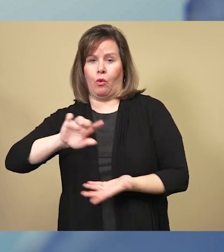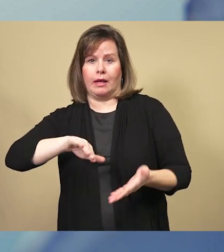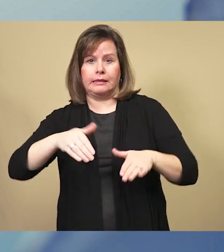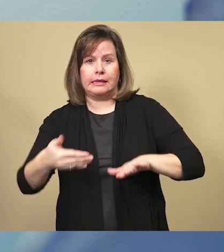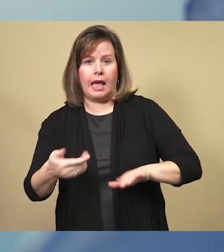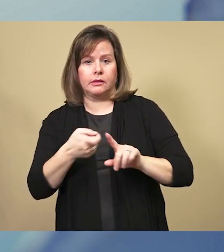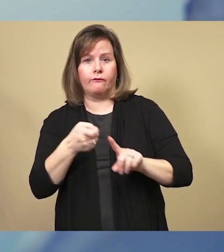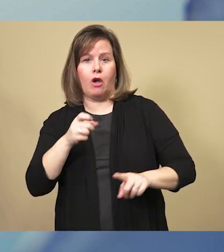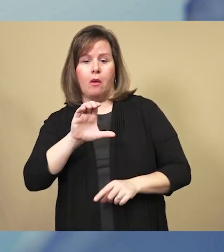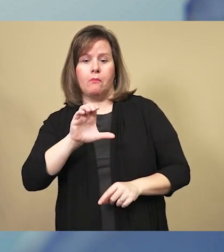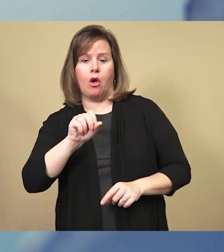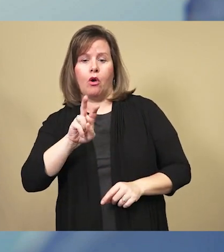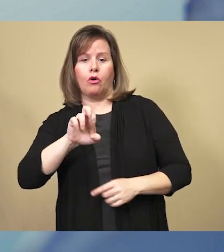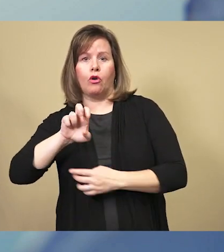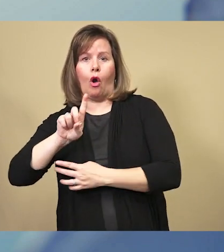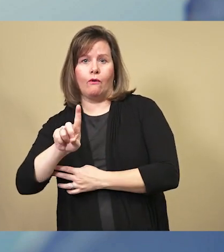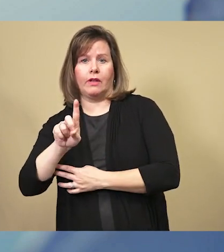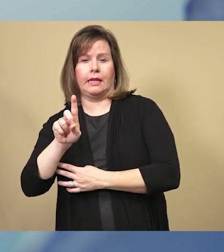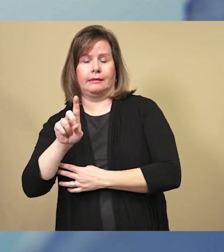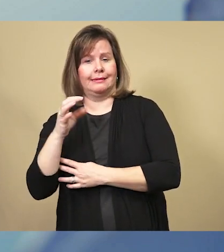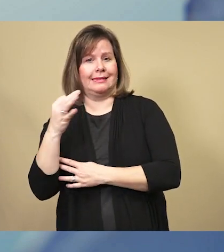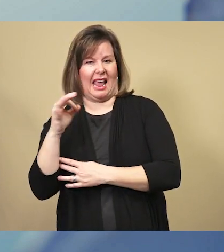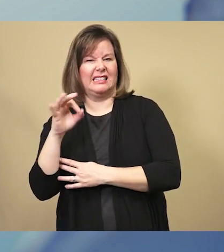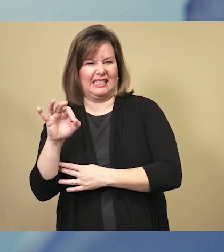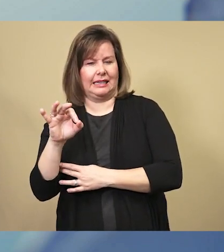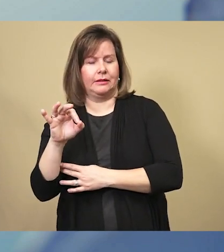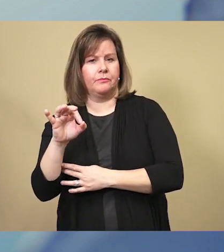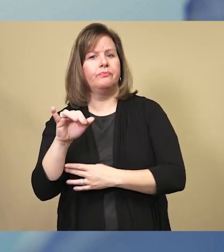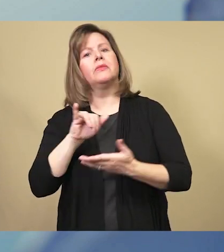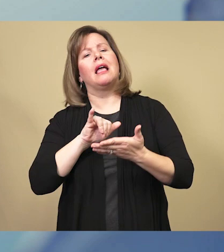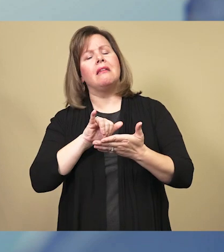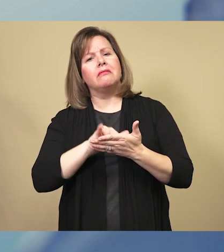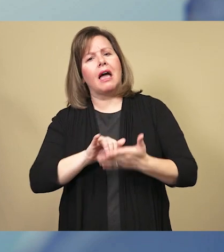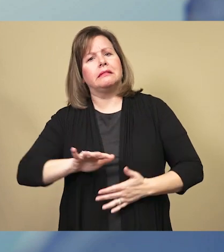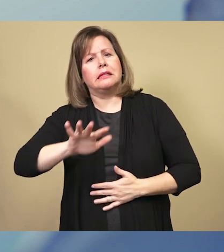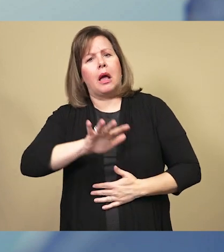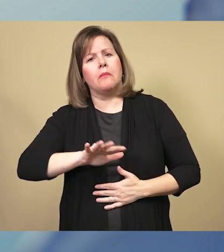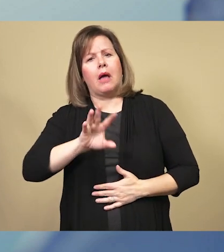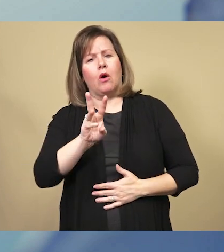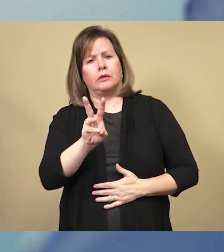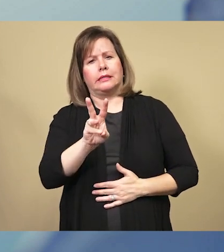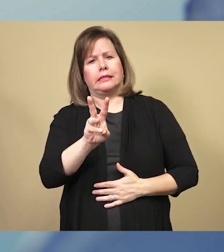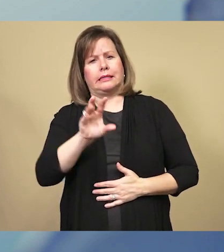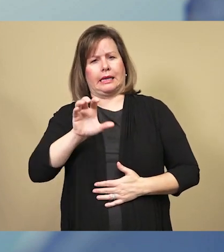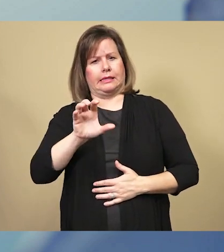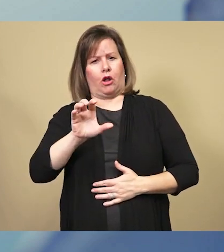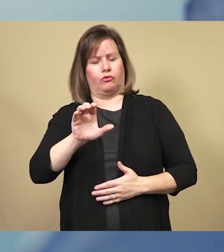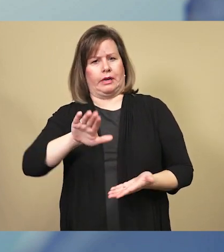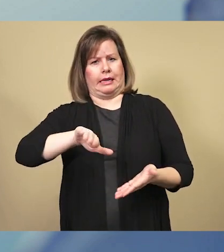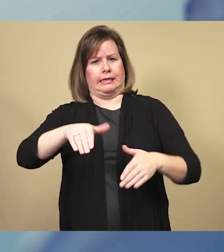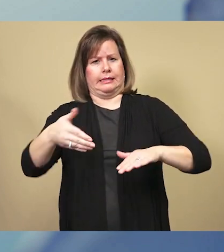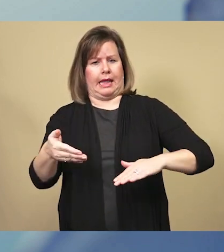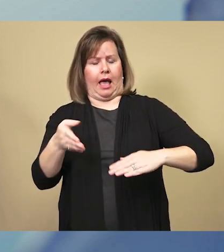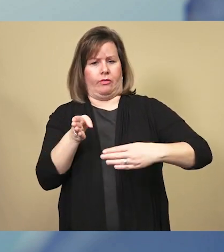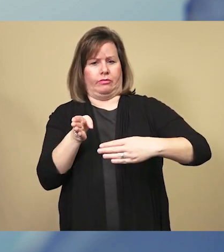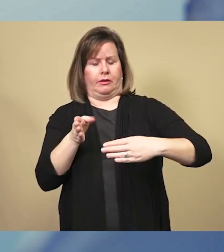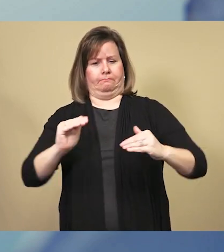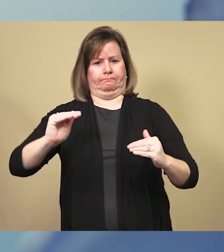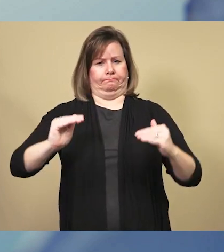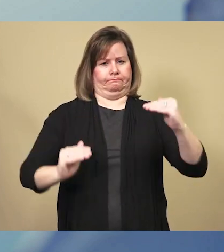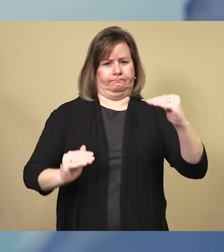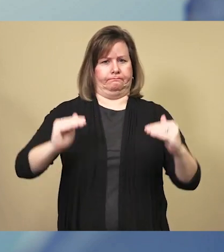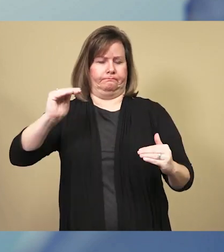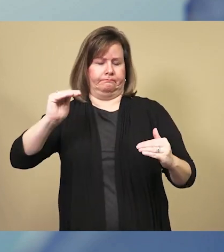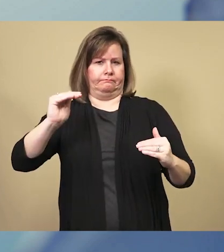at that time in Michigan for that time period. So there's about a 600 death gap between the total number of